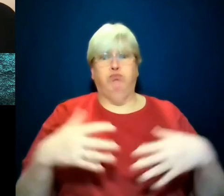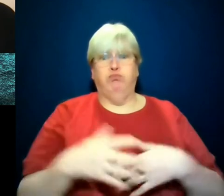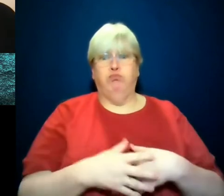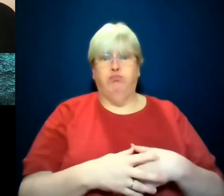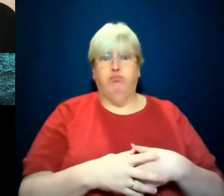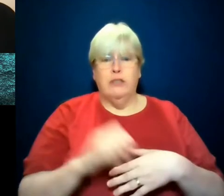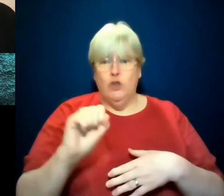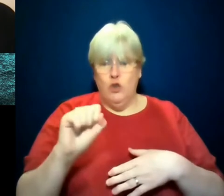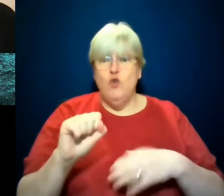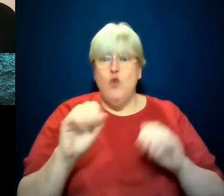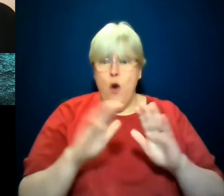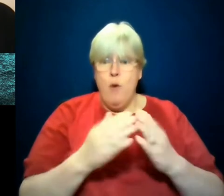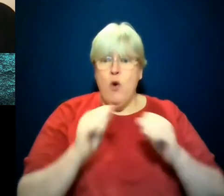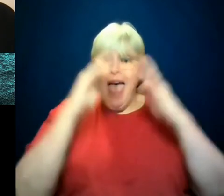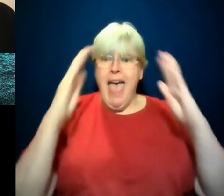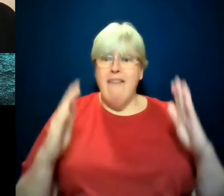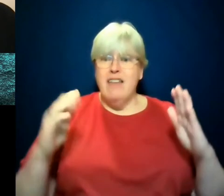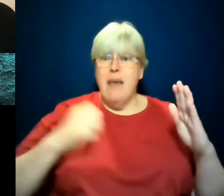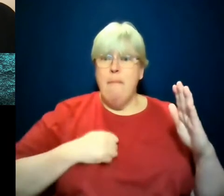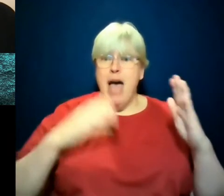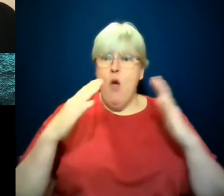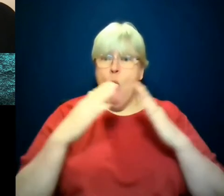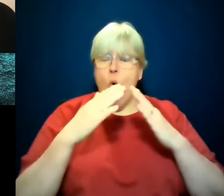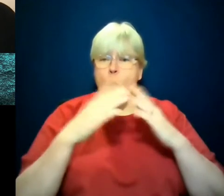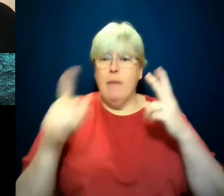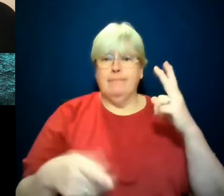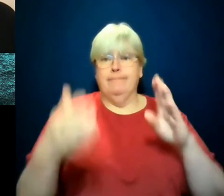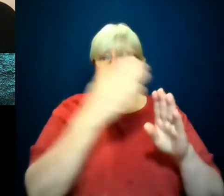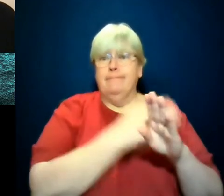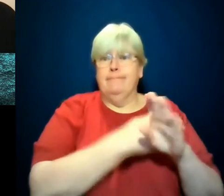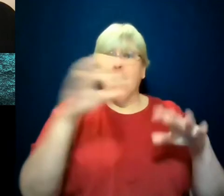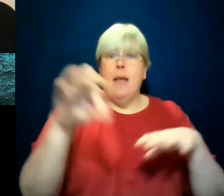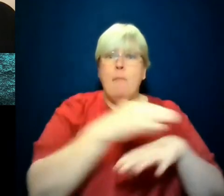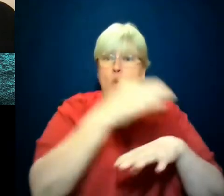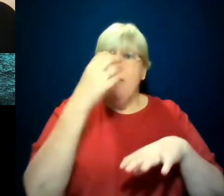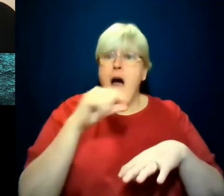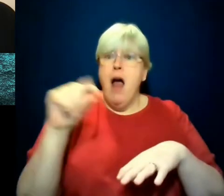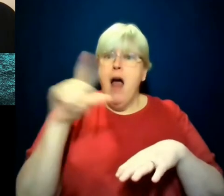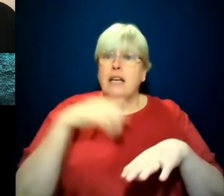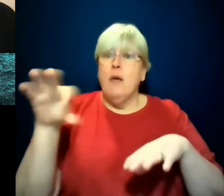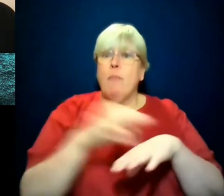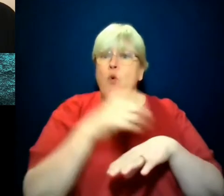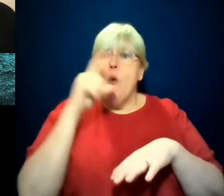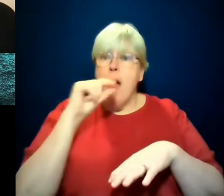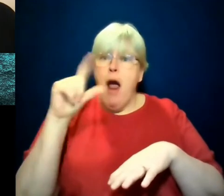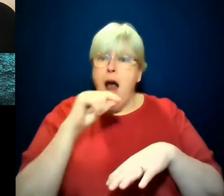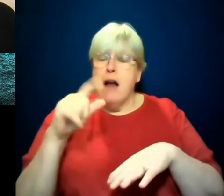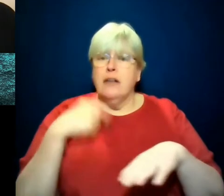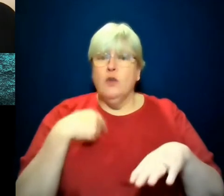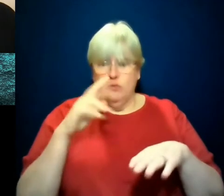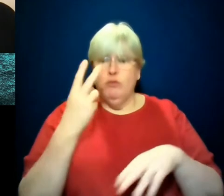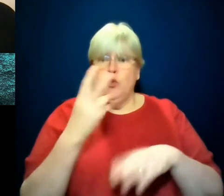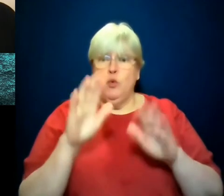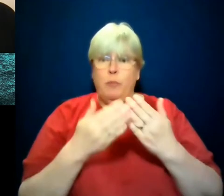Heaven My Home and to Bluebird Bluebird, of which it is the sequel and the books that we're going to focus on today, which really